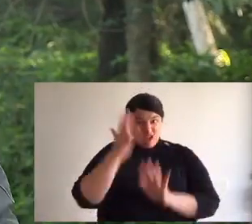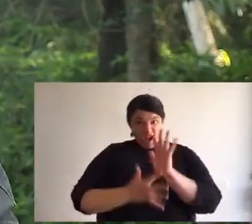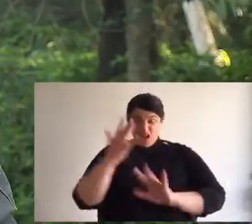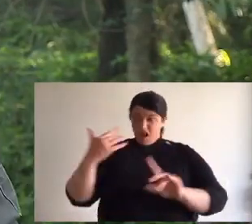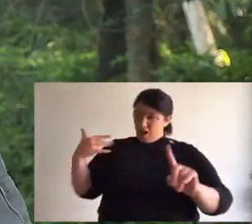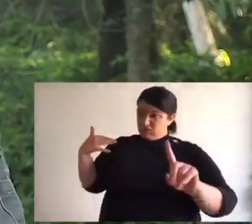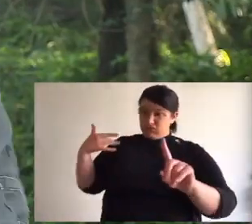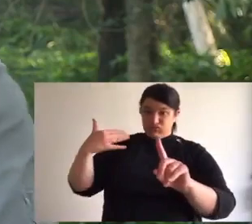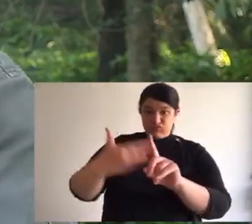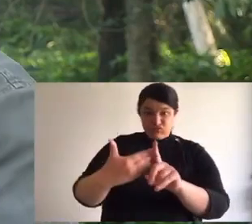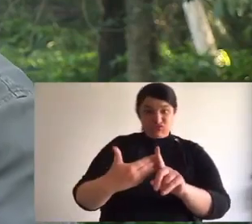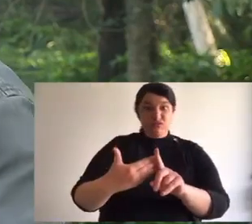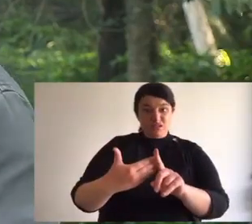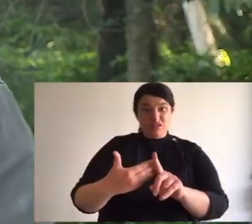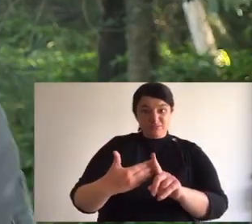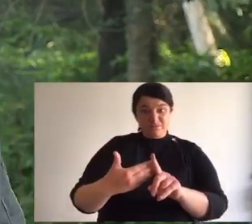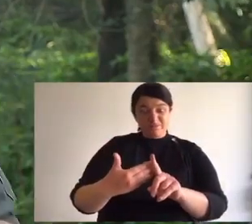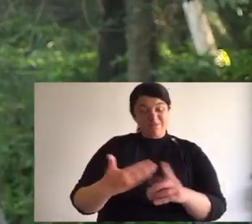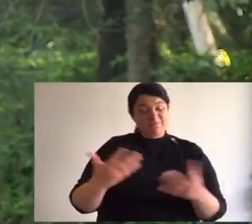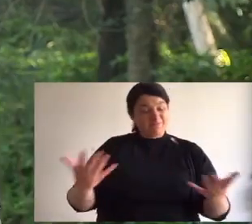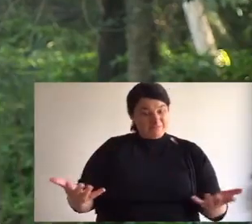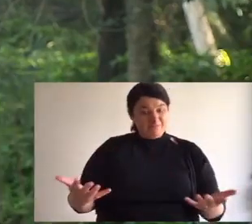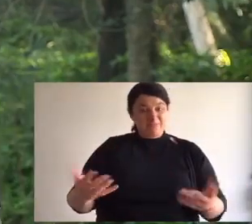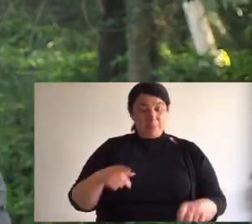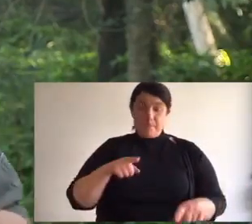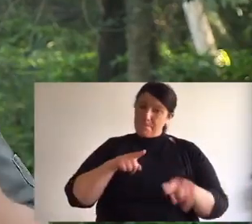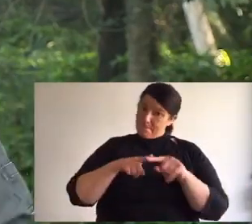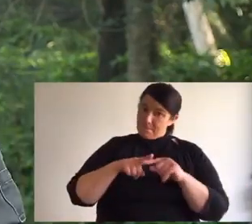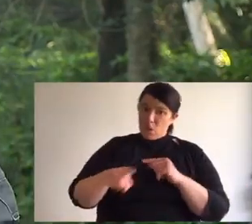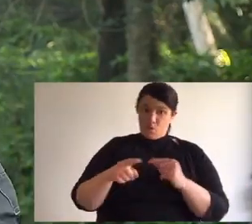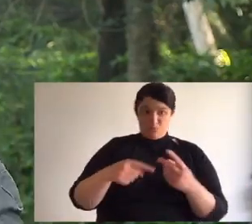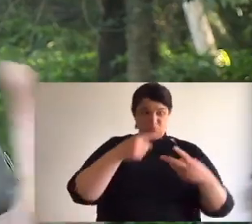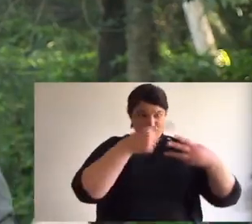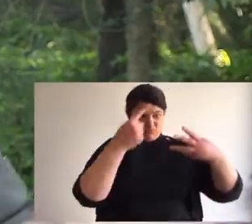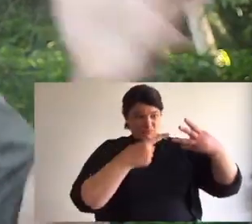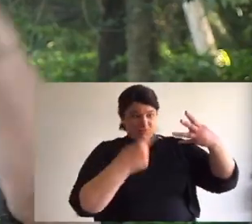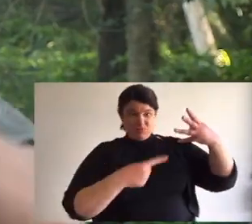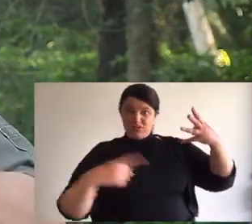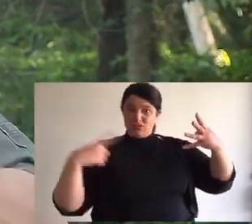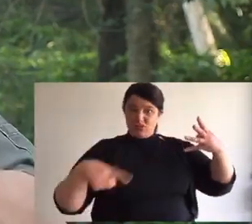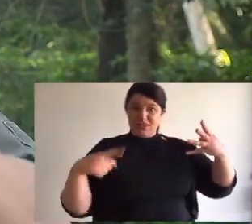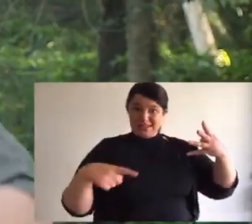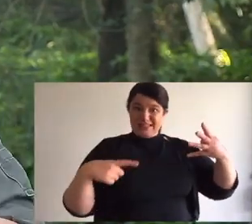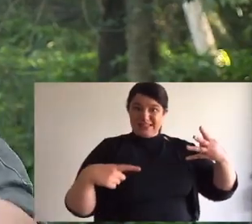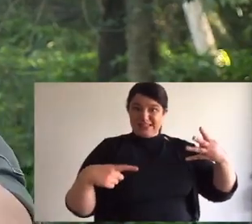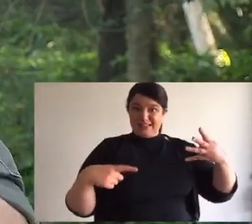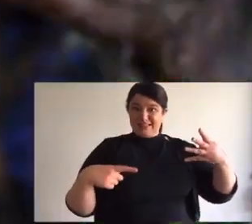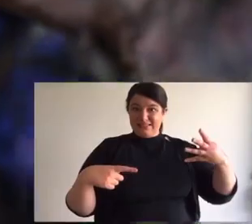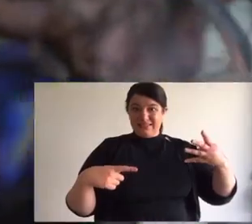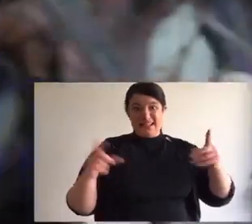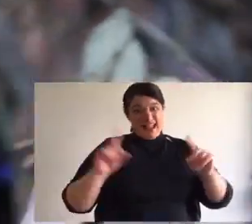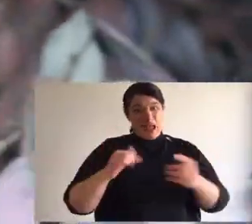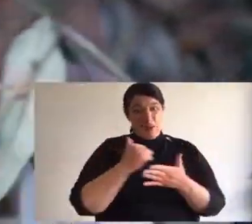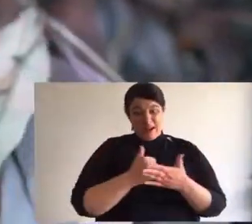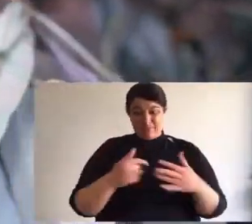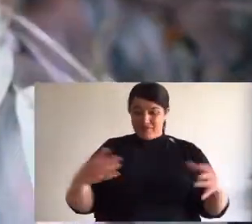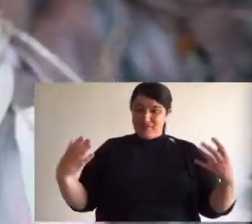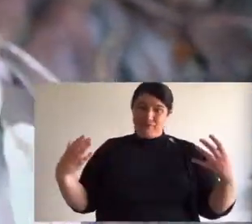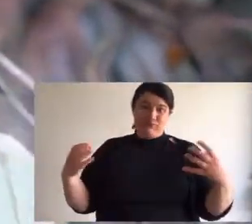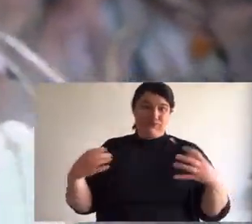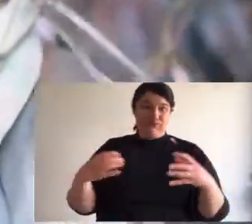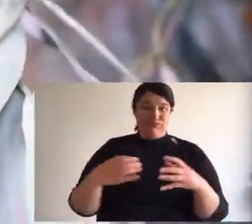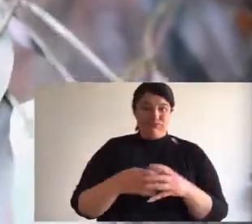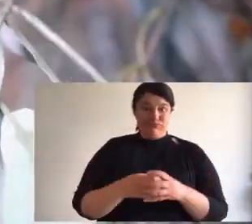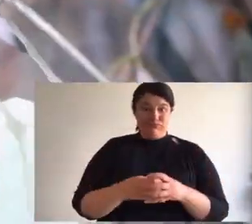catastrophic fires that largely burnt tiger quoll habitat, all of those compound to leave us with the situation that we have an